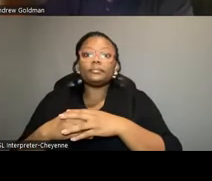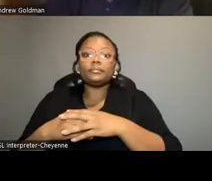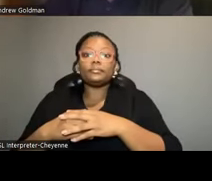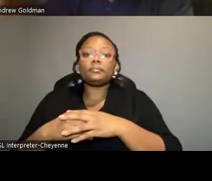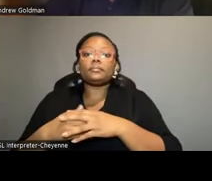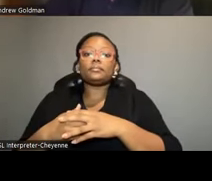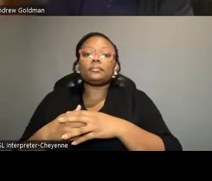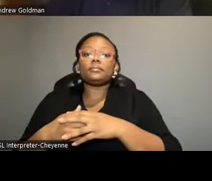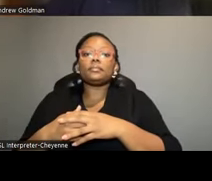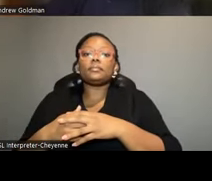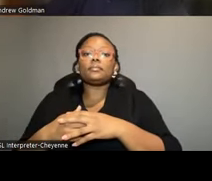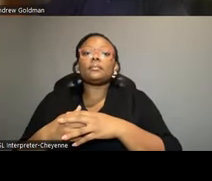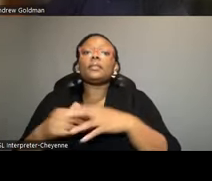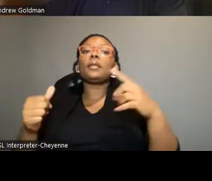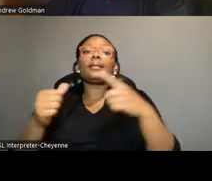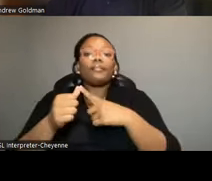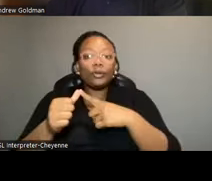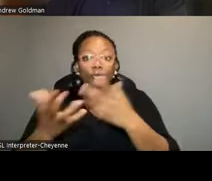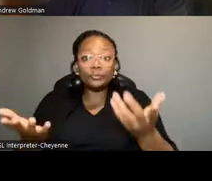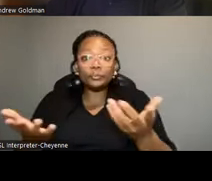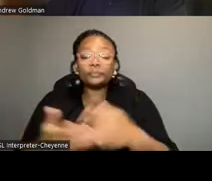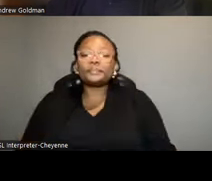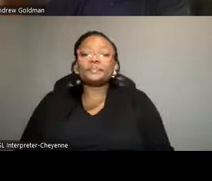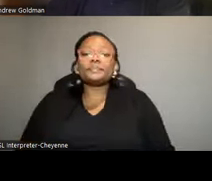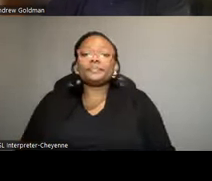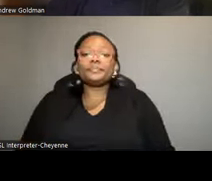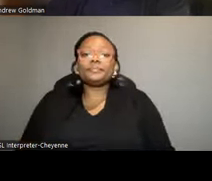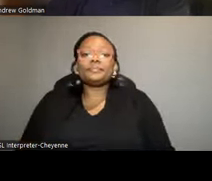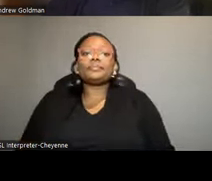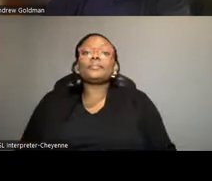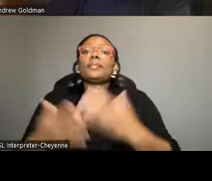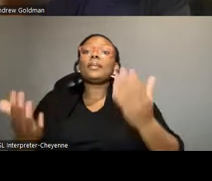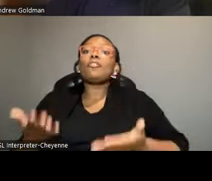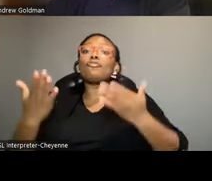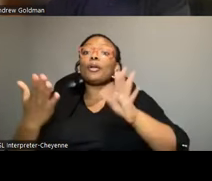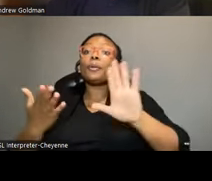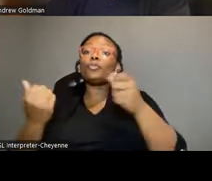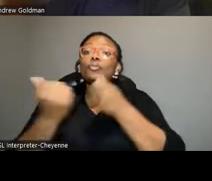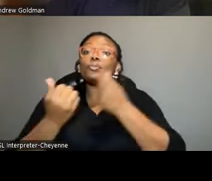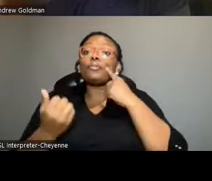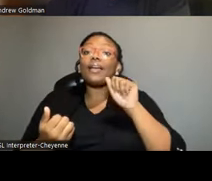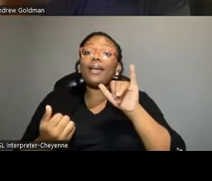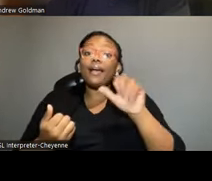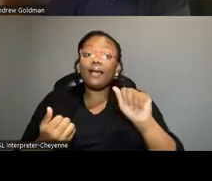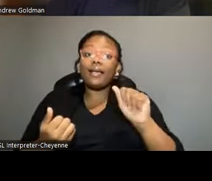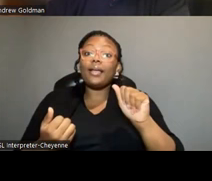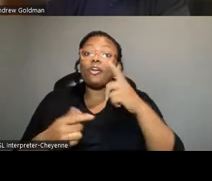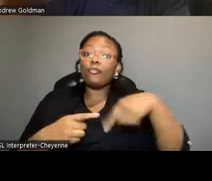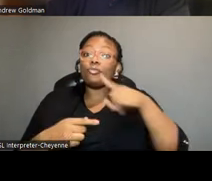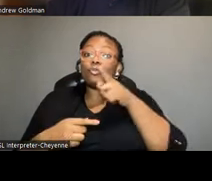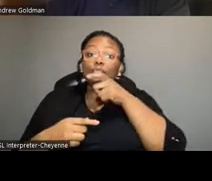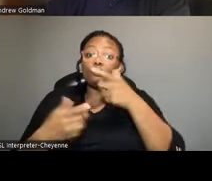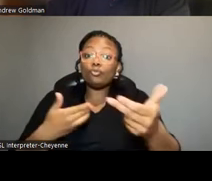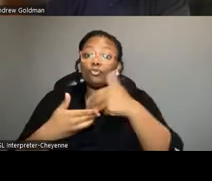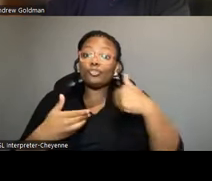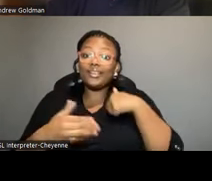So I would like to, first of all, recommend your support for the AIA. For those of you who have